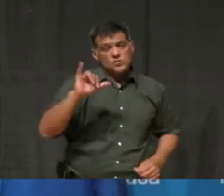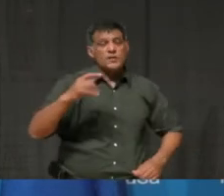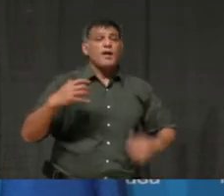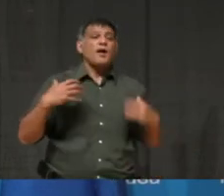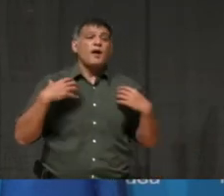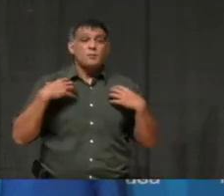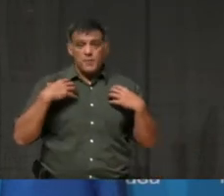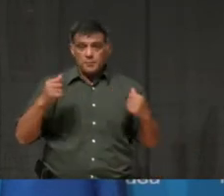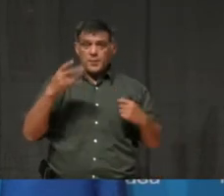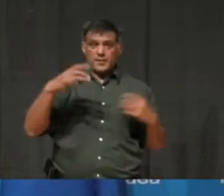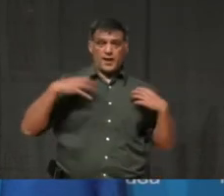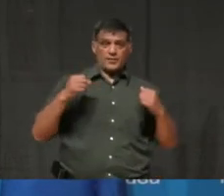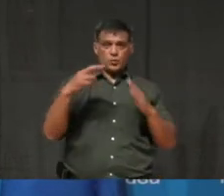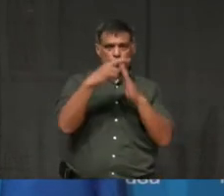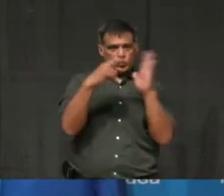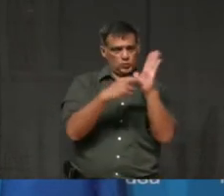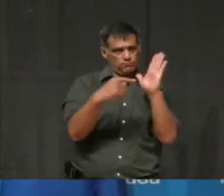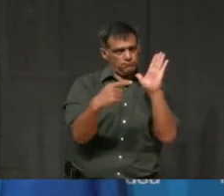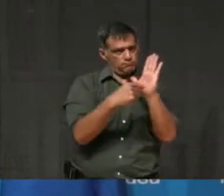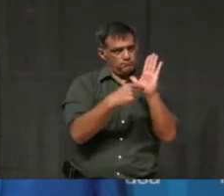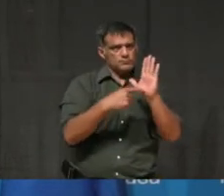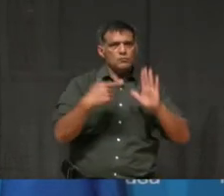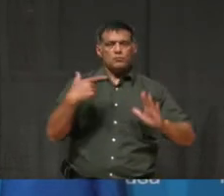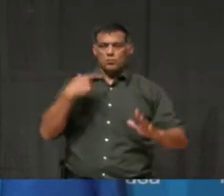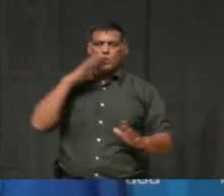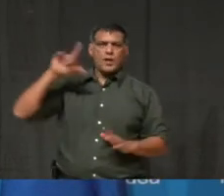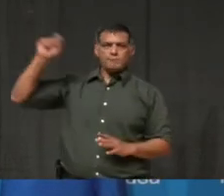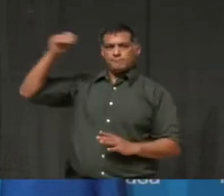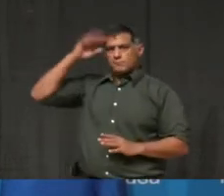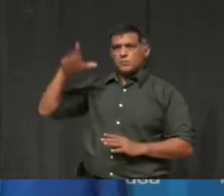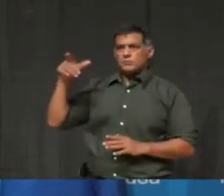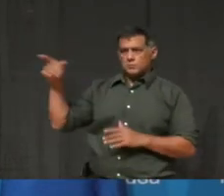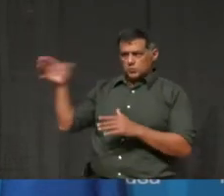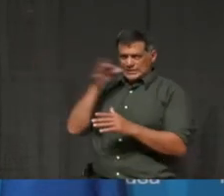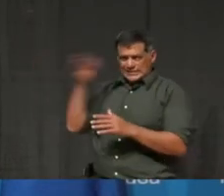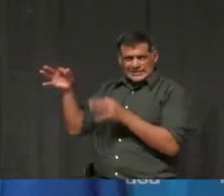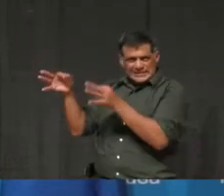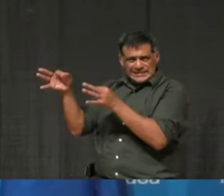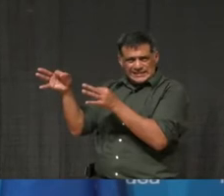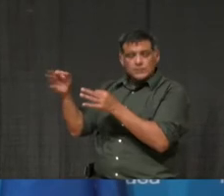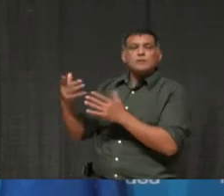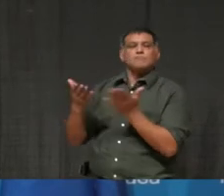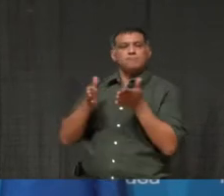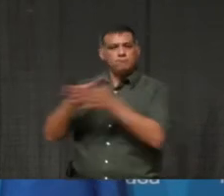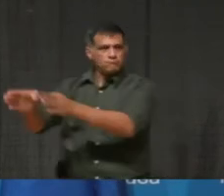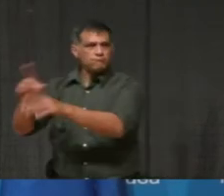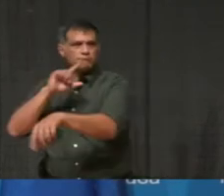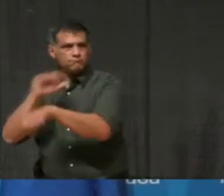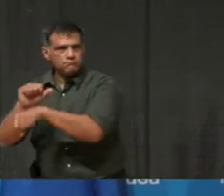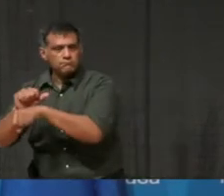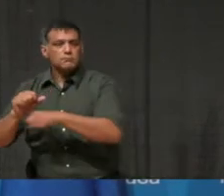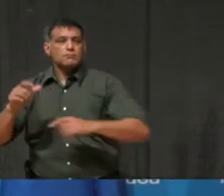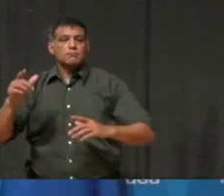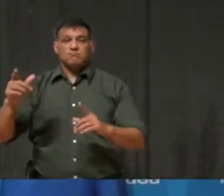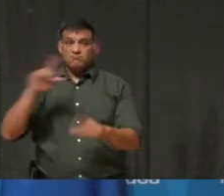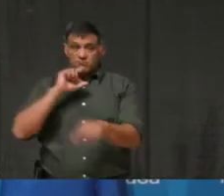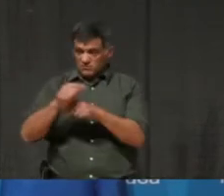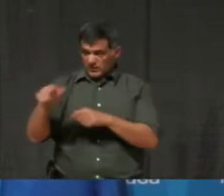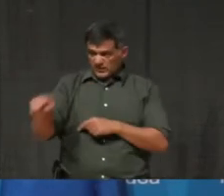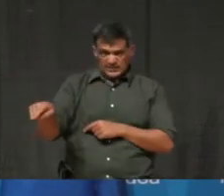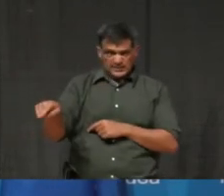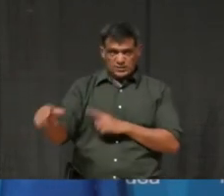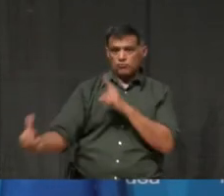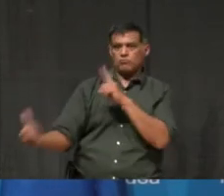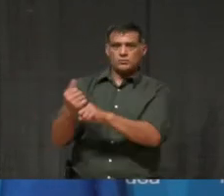you that since the lockdown began on Monday, we have not issued any tickets here yet, but certainly there have been many